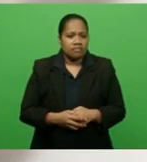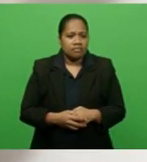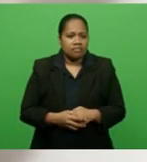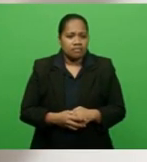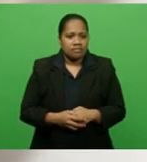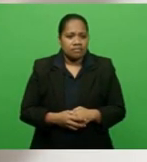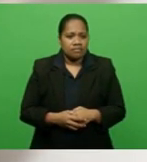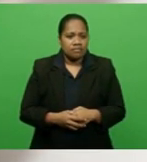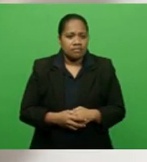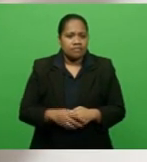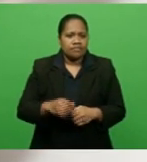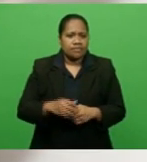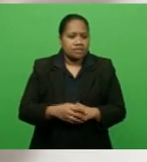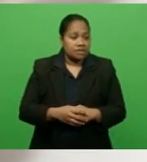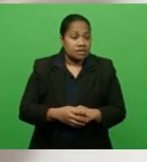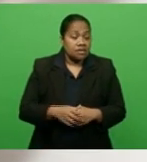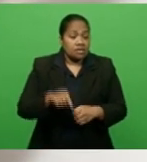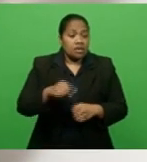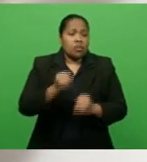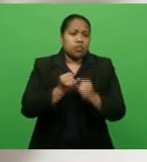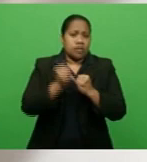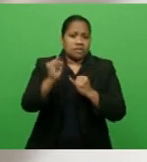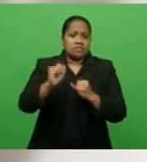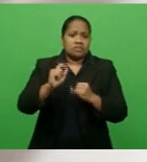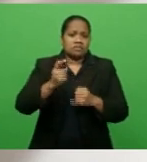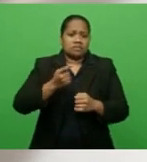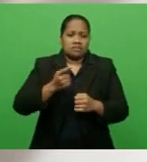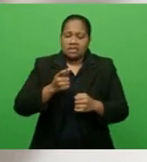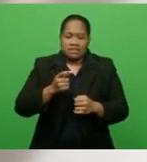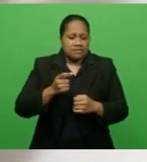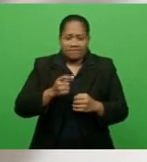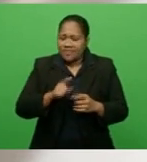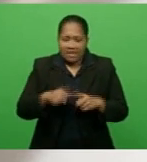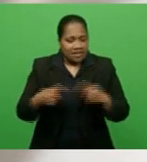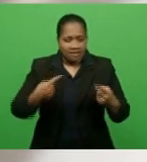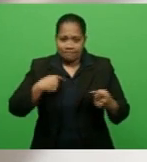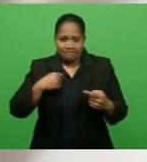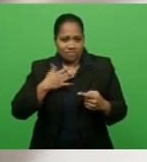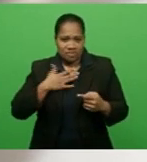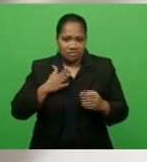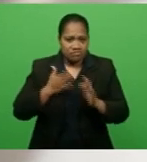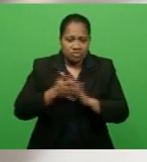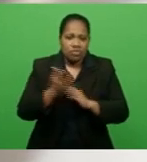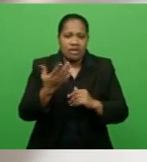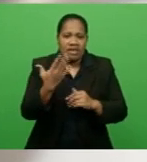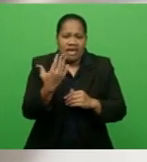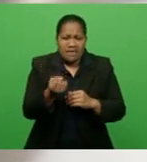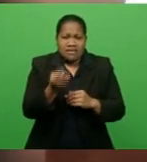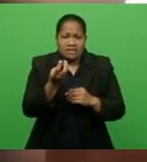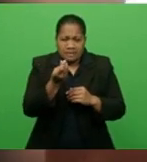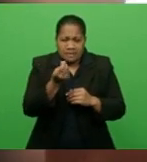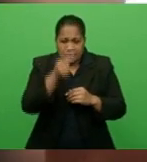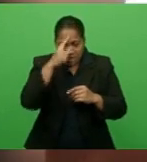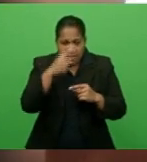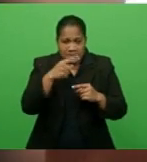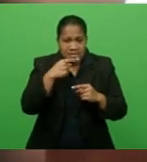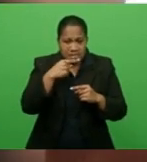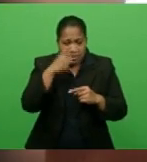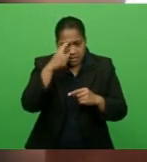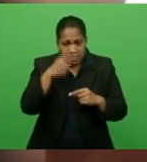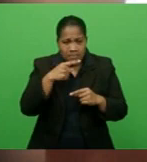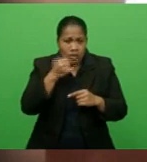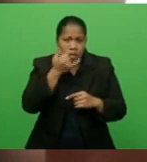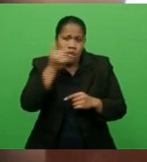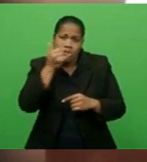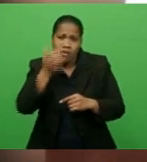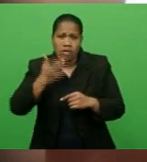the worst thing you probably would ever want to go through, even if it's a mild symptom. Imagine I had taught my family basically to prepare